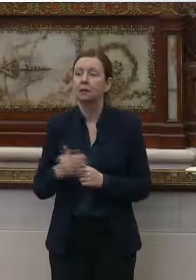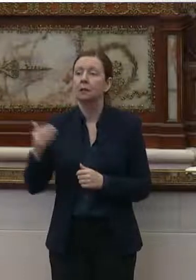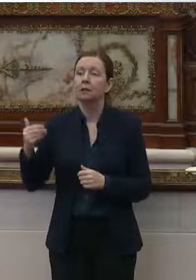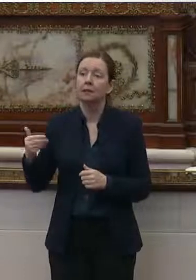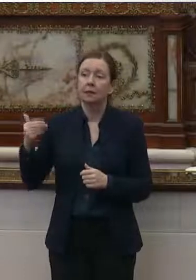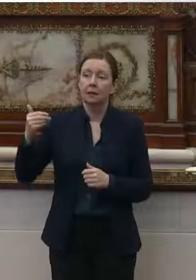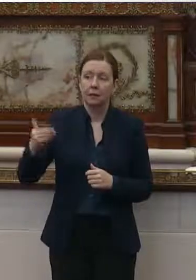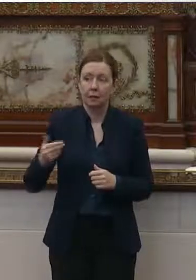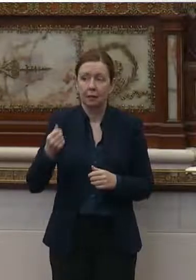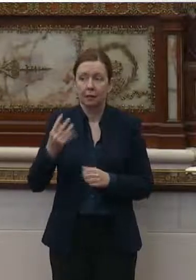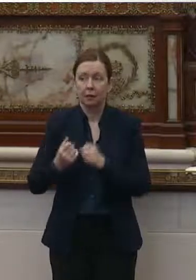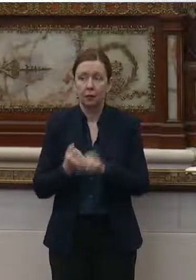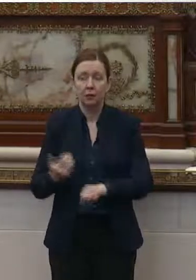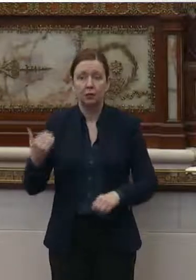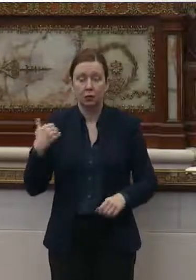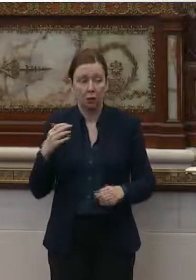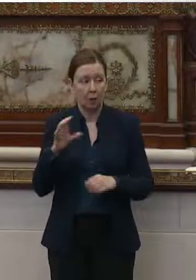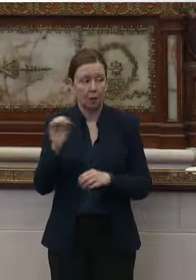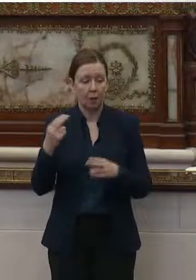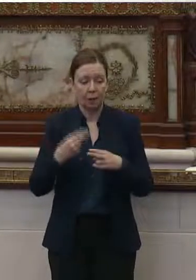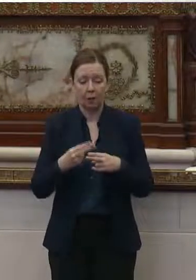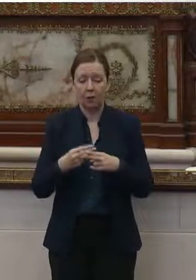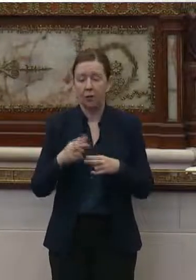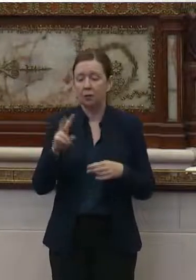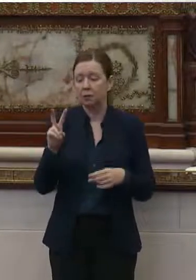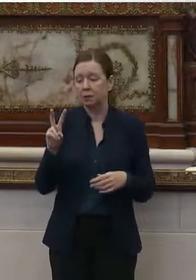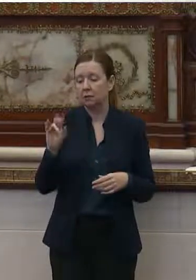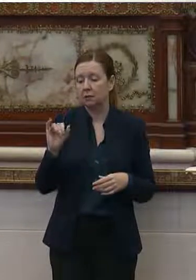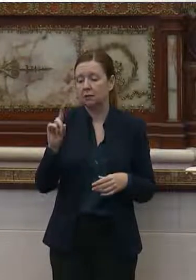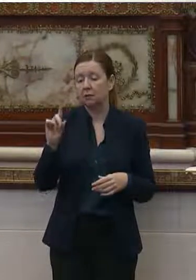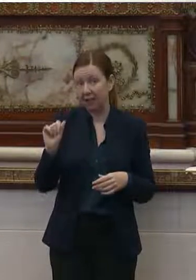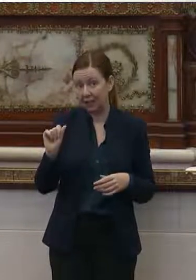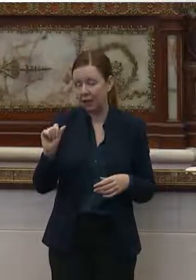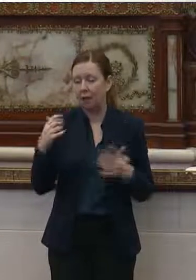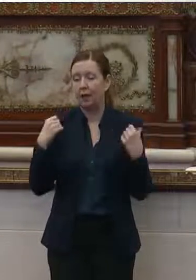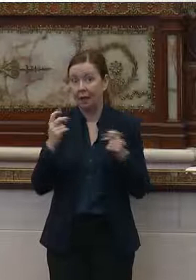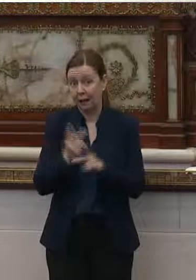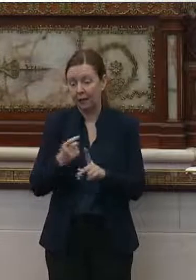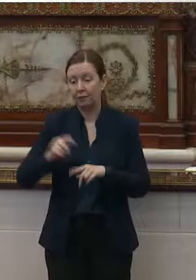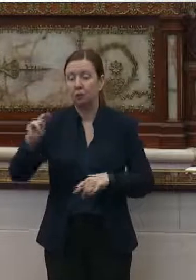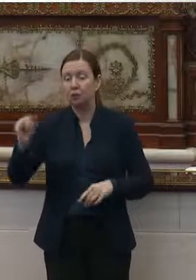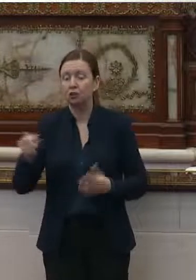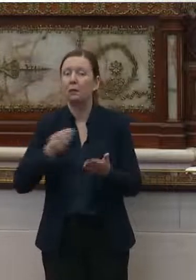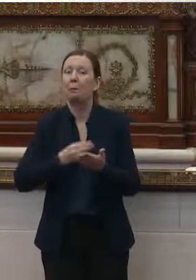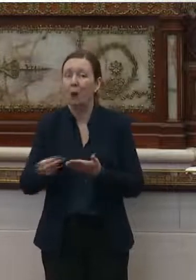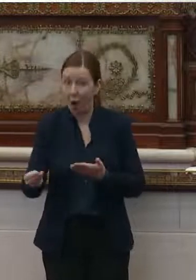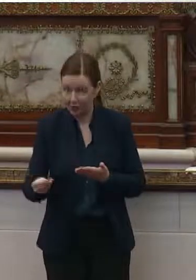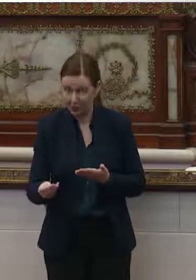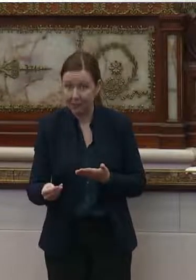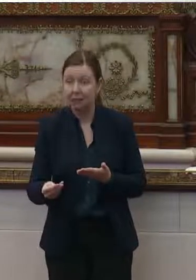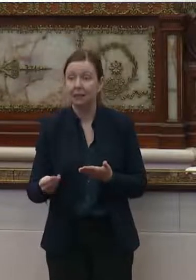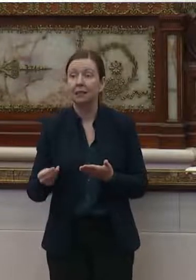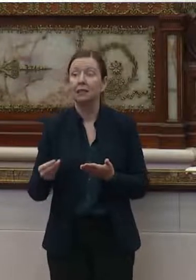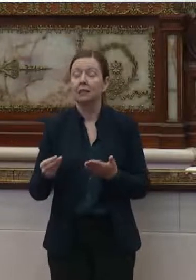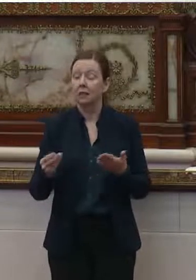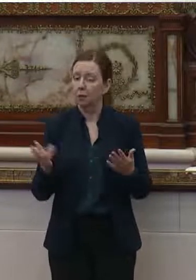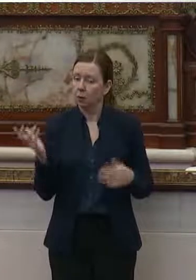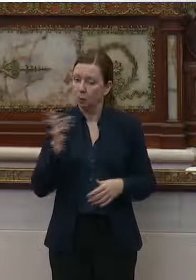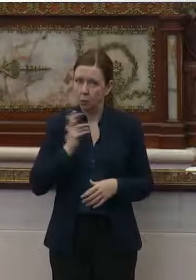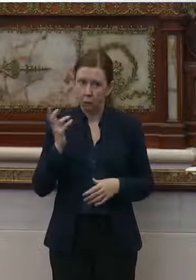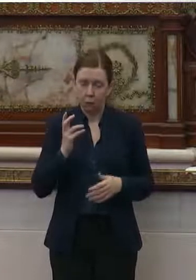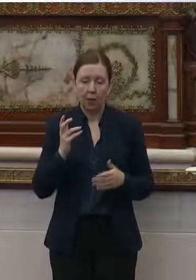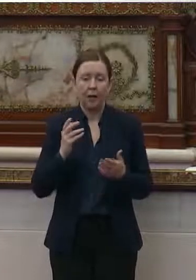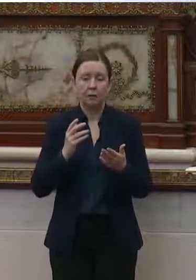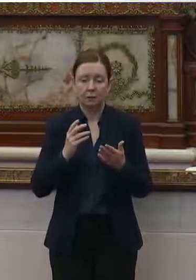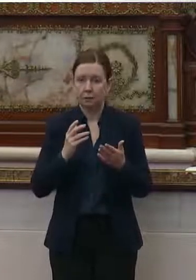Then a few years ago, a company called Vita Healthcare from New Jersey brought the building and voided our contract.